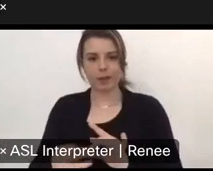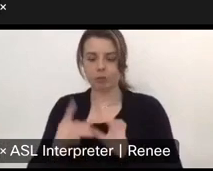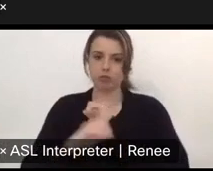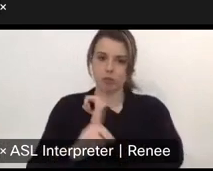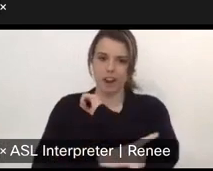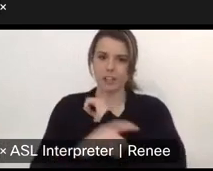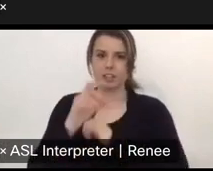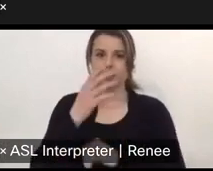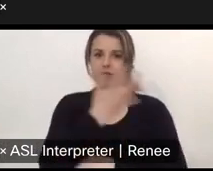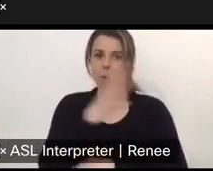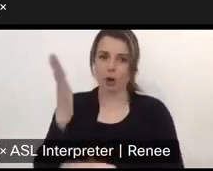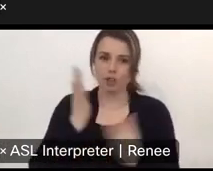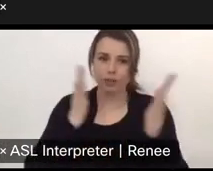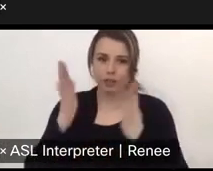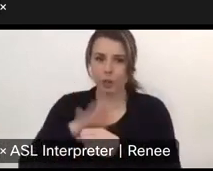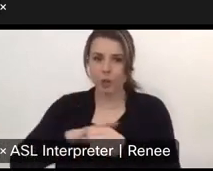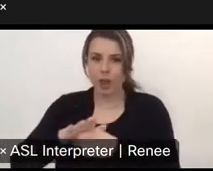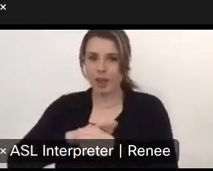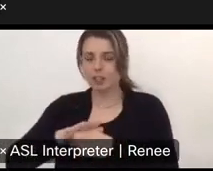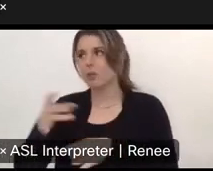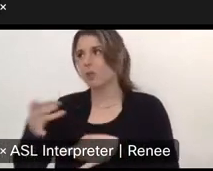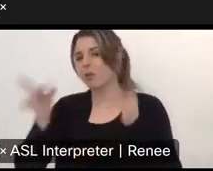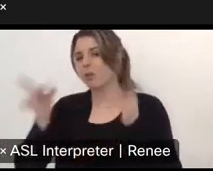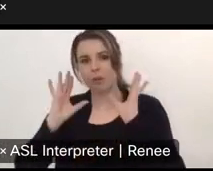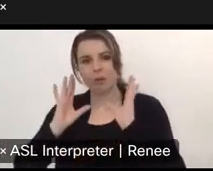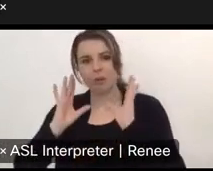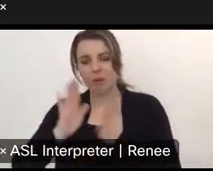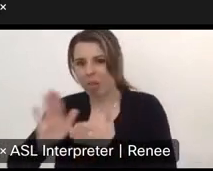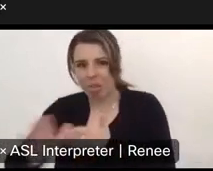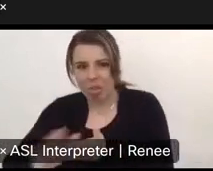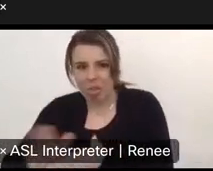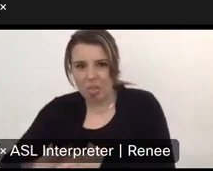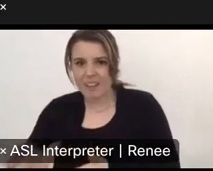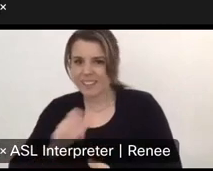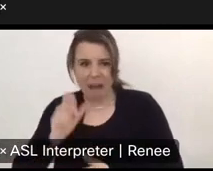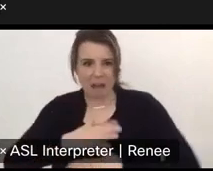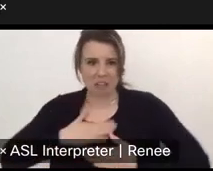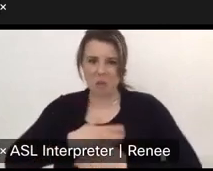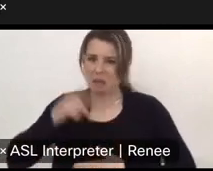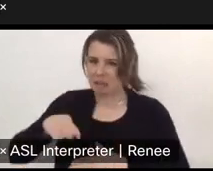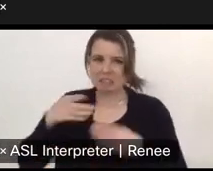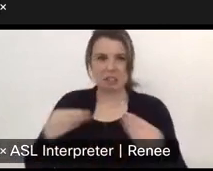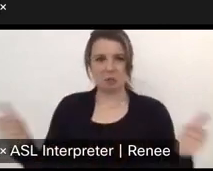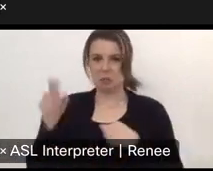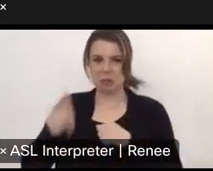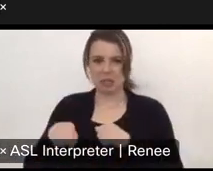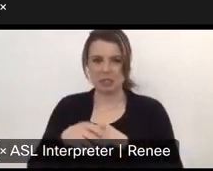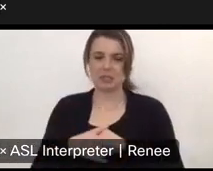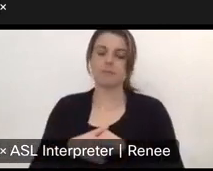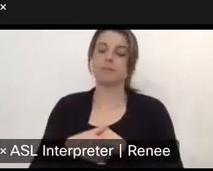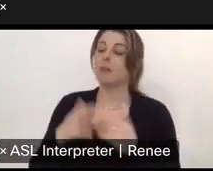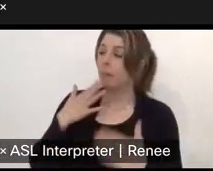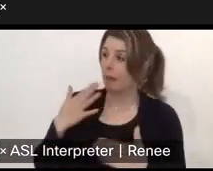locations that are so trash and we spend more time cleaning than enjoying. There has to be a solution. Thank you for that comment page. Uh,